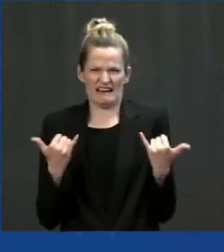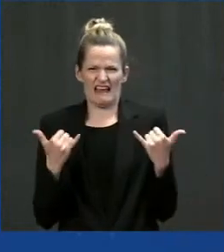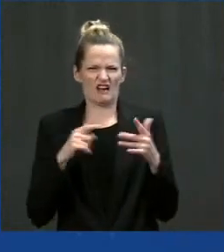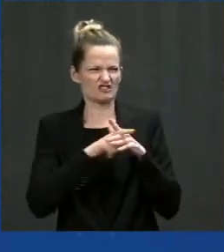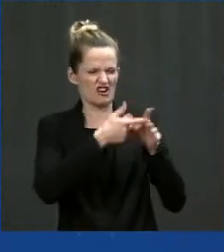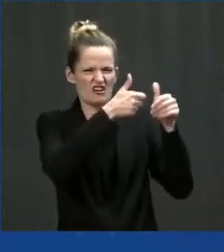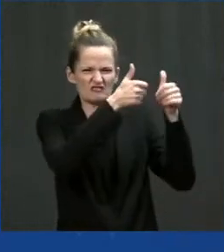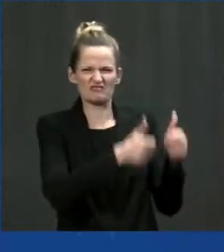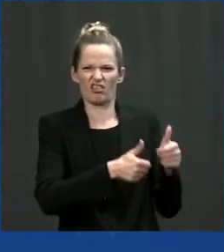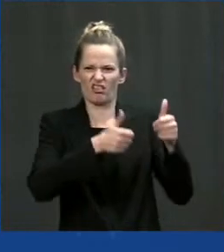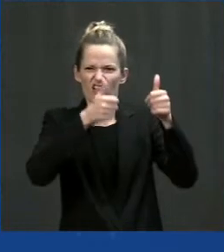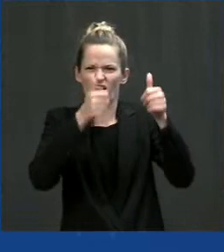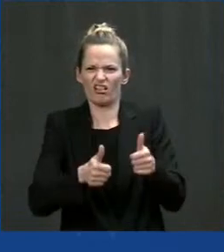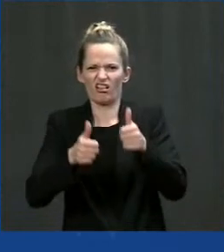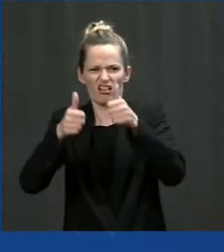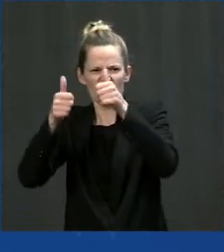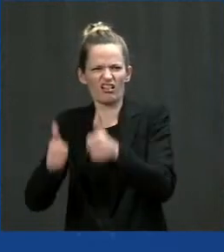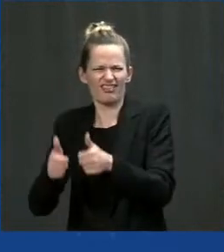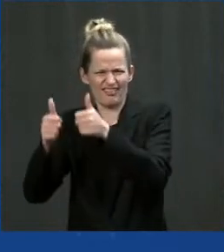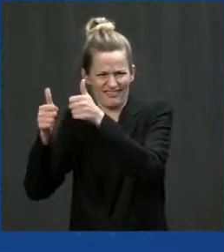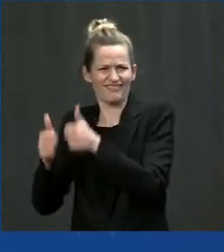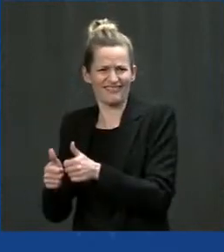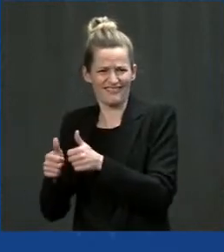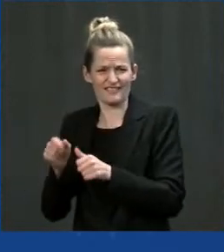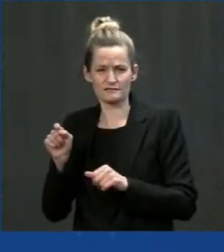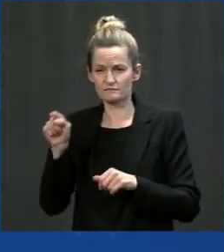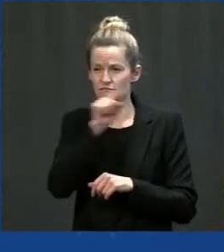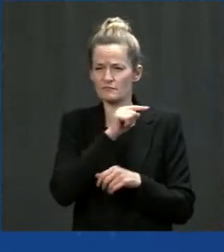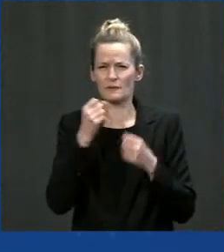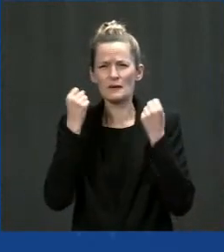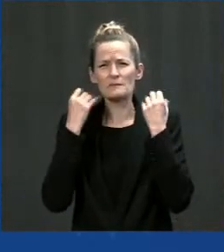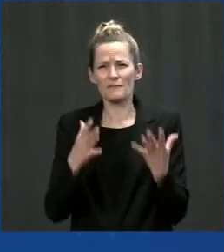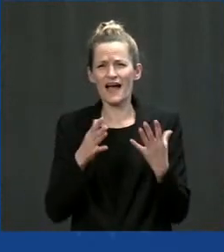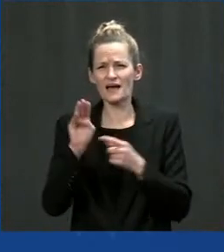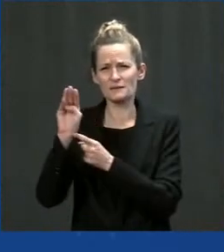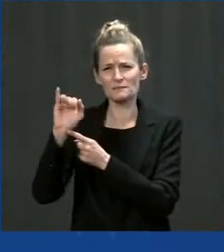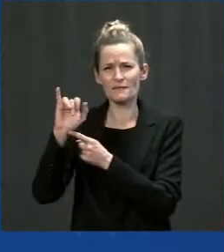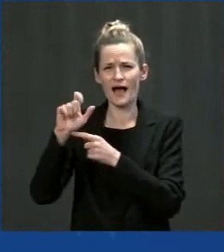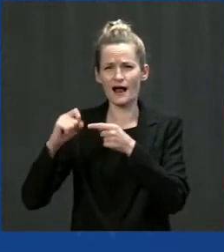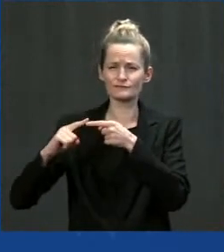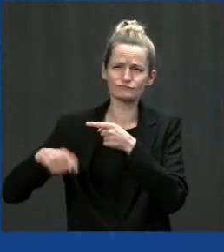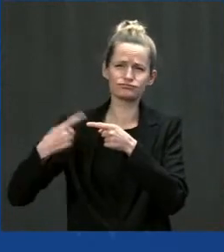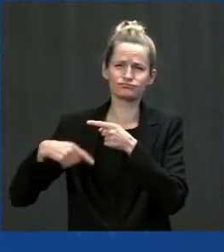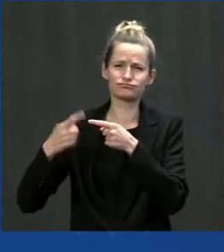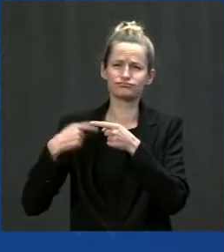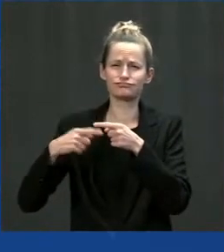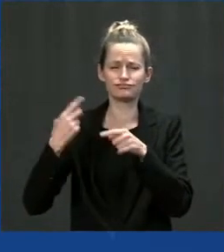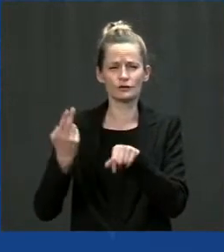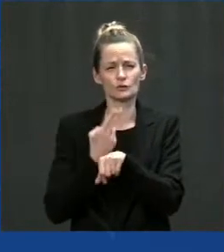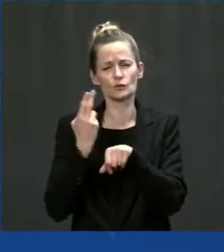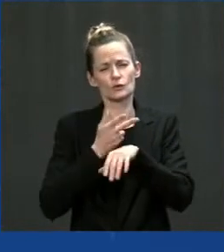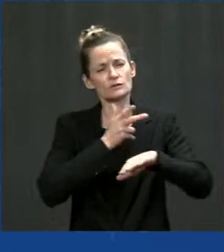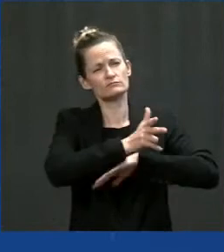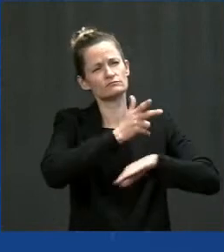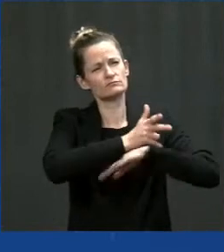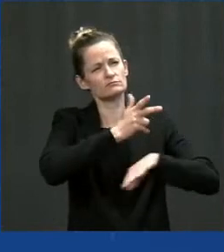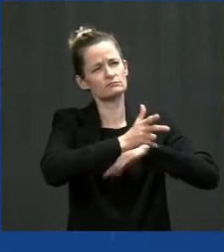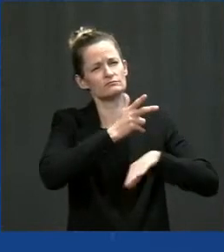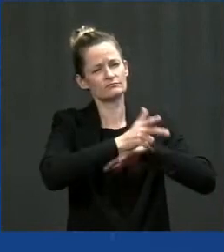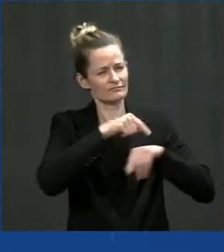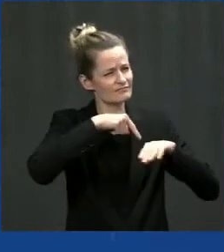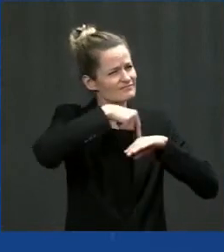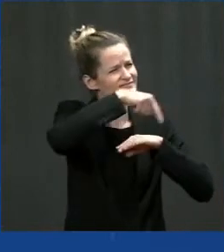is in disrepair. And this bill makes the largest investment in bridges since the creation of the interstate highway system.